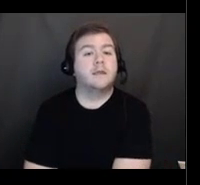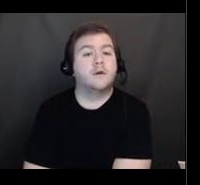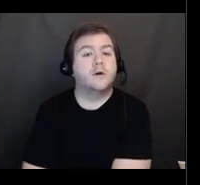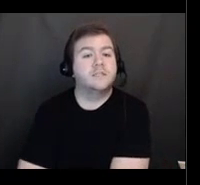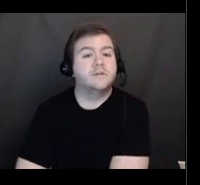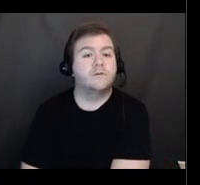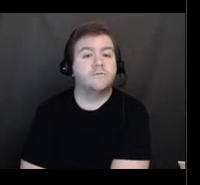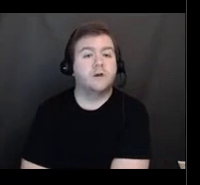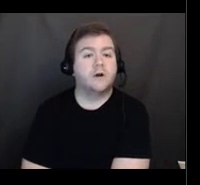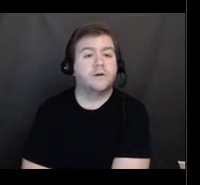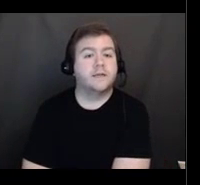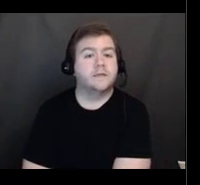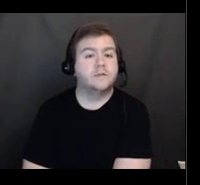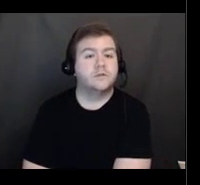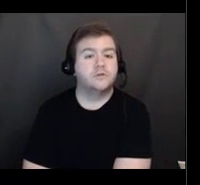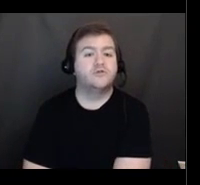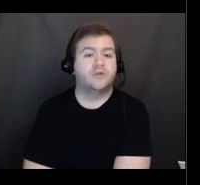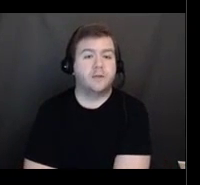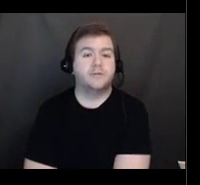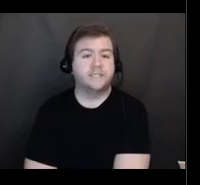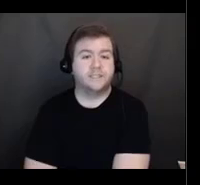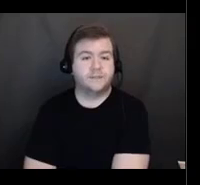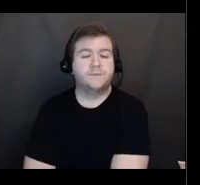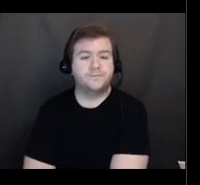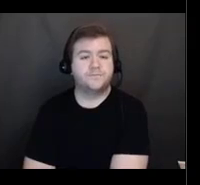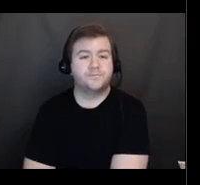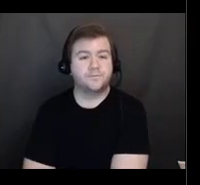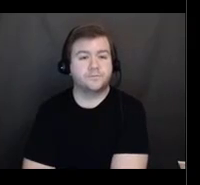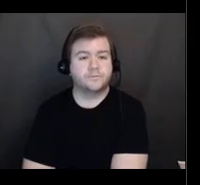It's a question regarding to transportation.